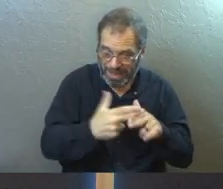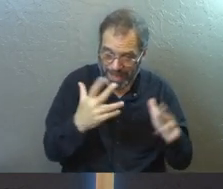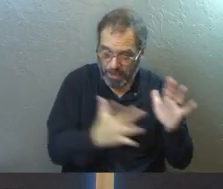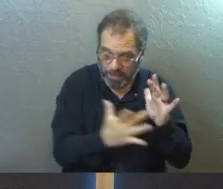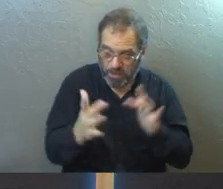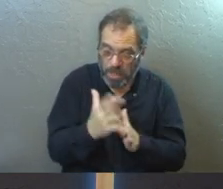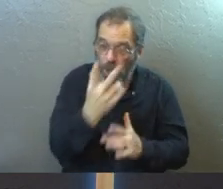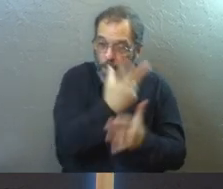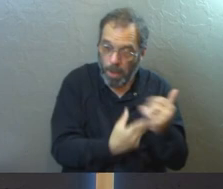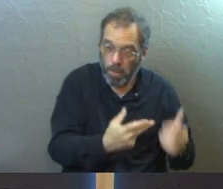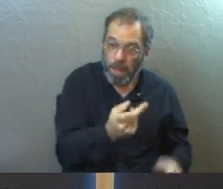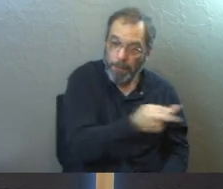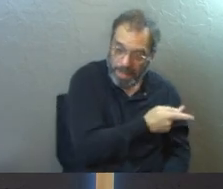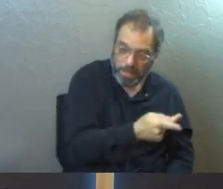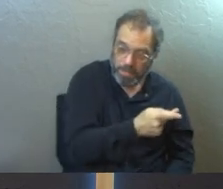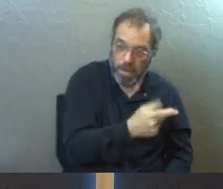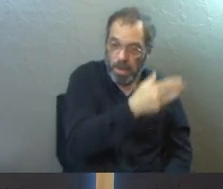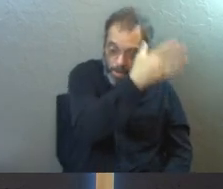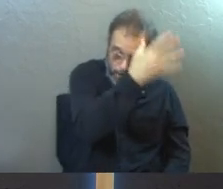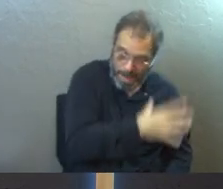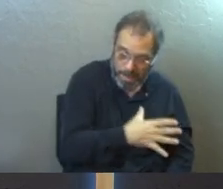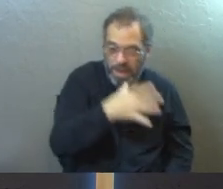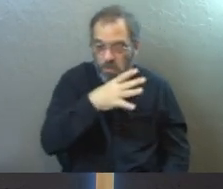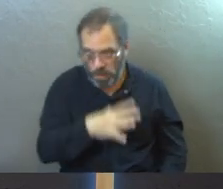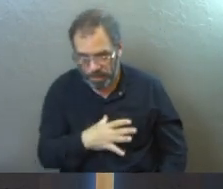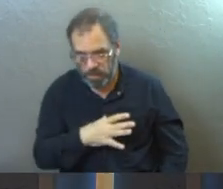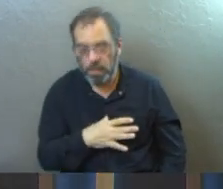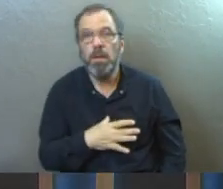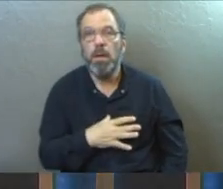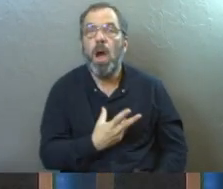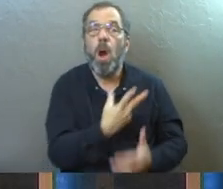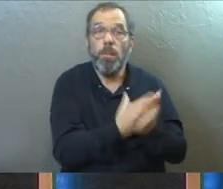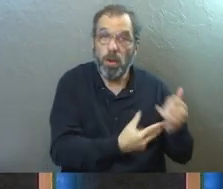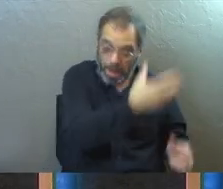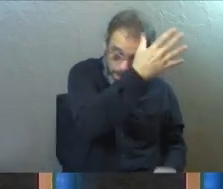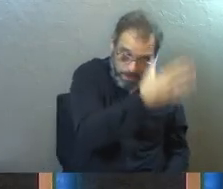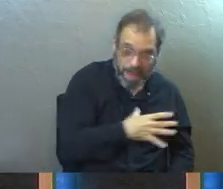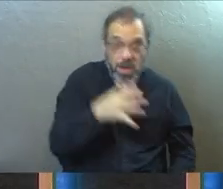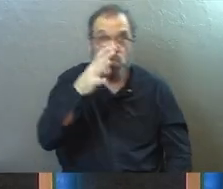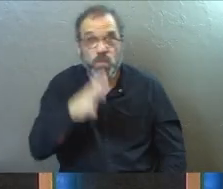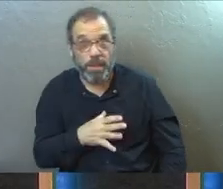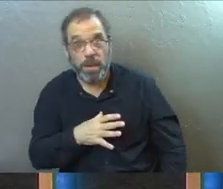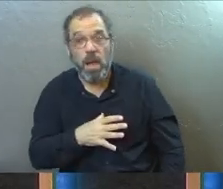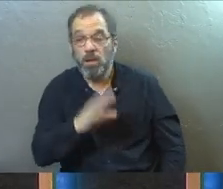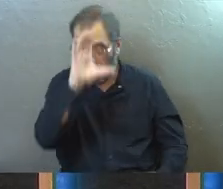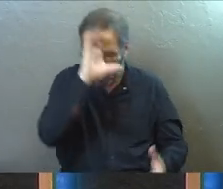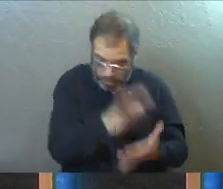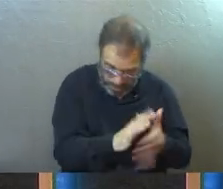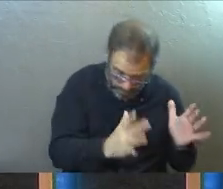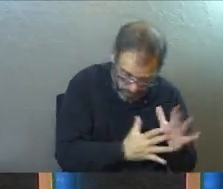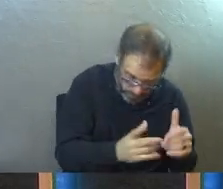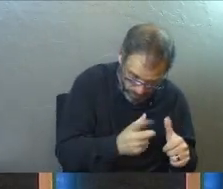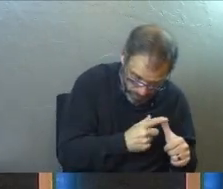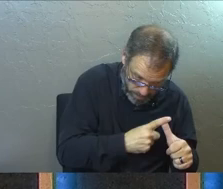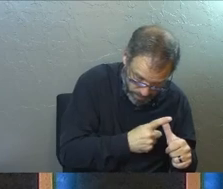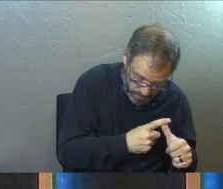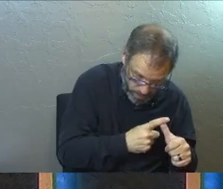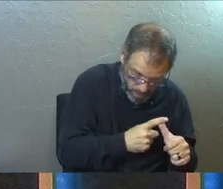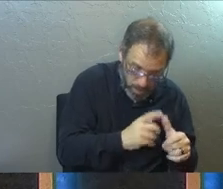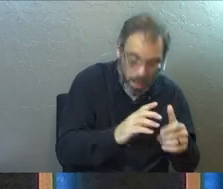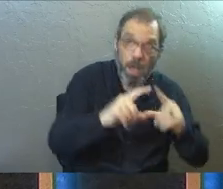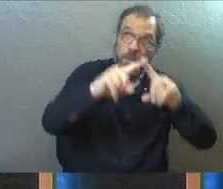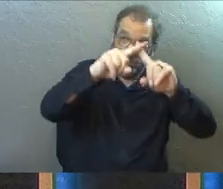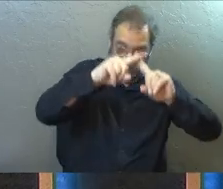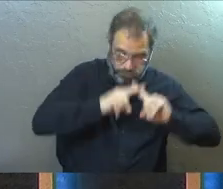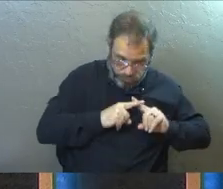they were baptized, both men and women. Both men and women. So you believe in Jesus first. You become